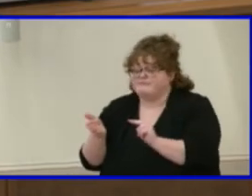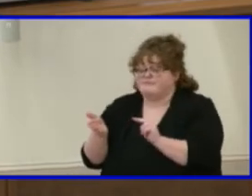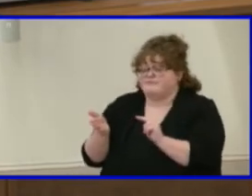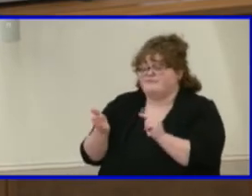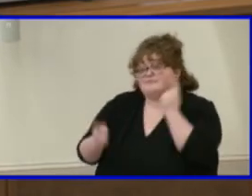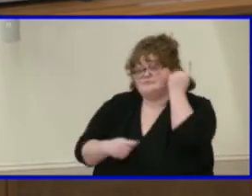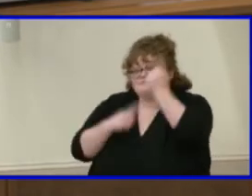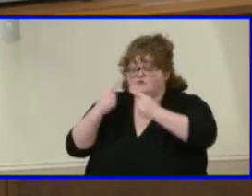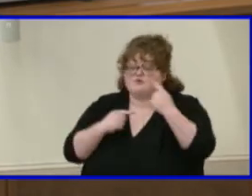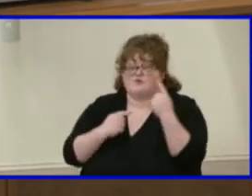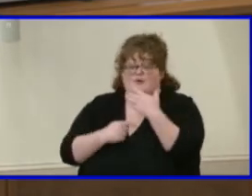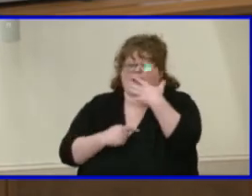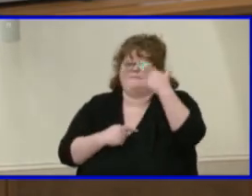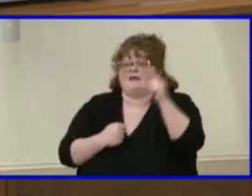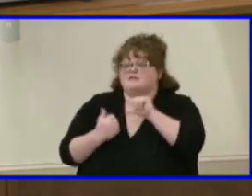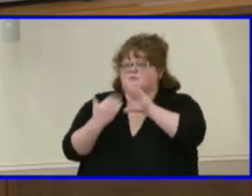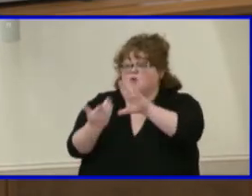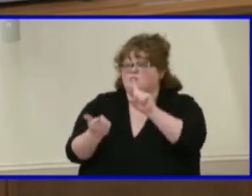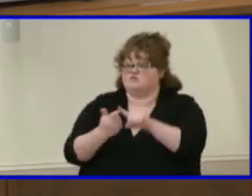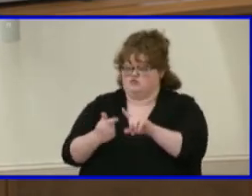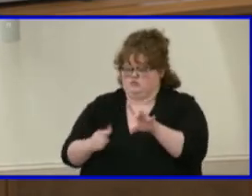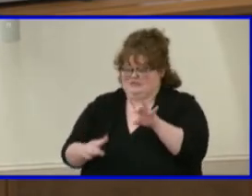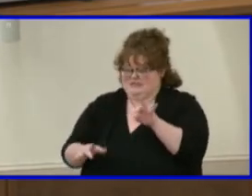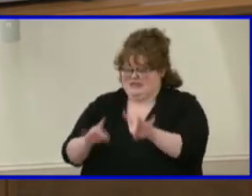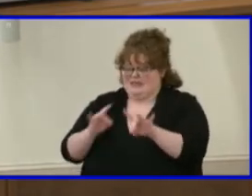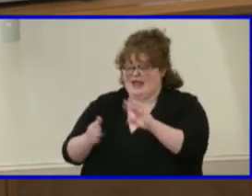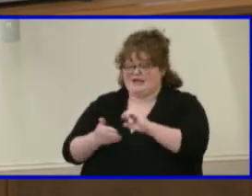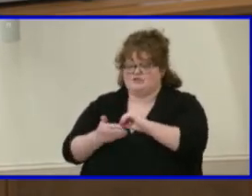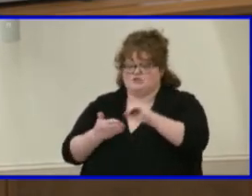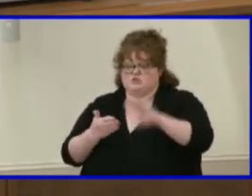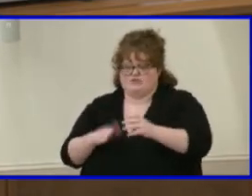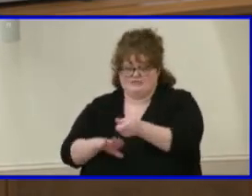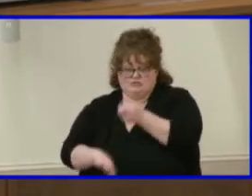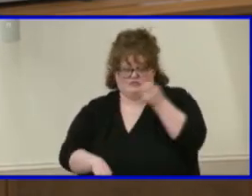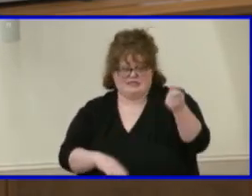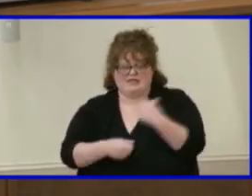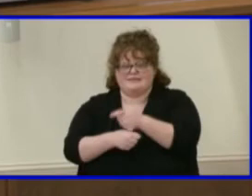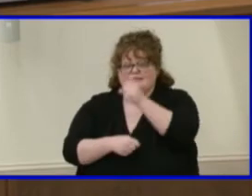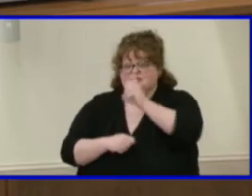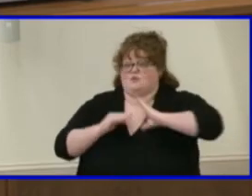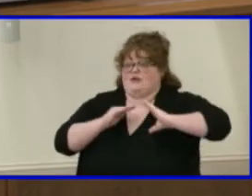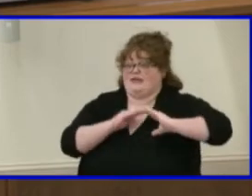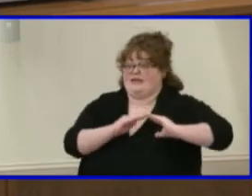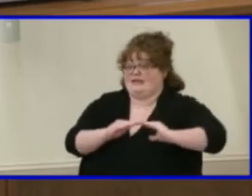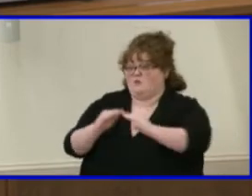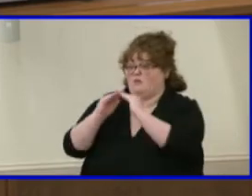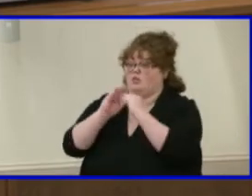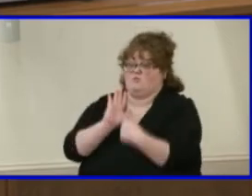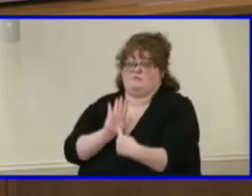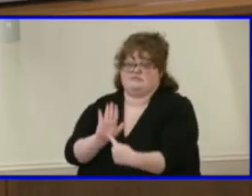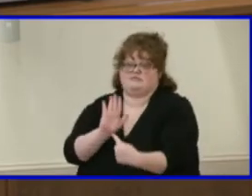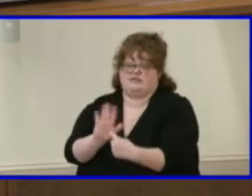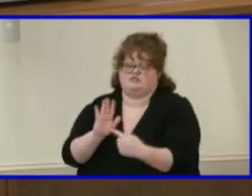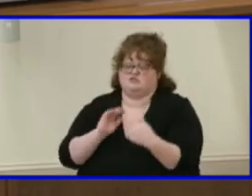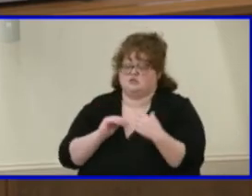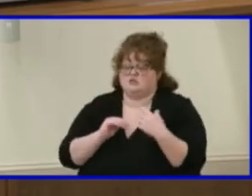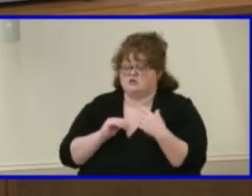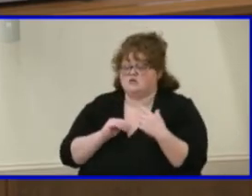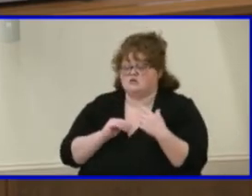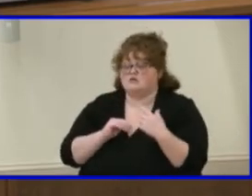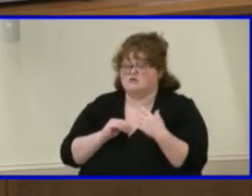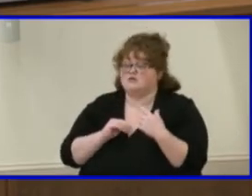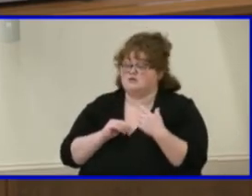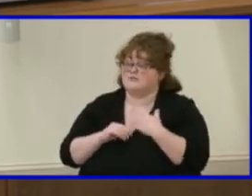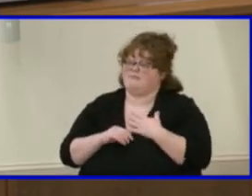the best way to select students equitably. And so they, to my knowledge, I, they were kind of mid process from,